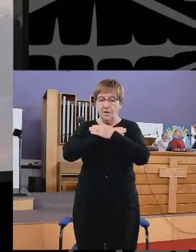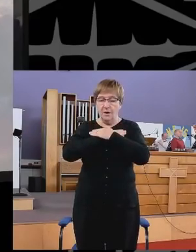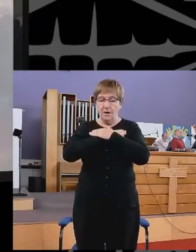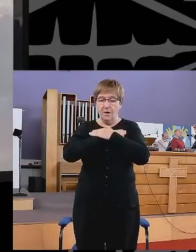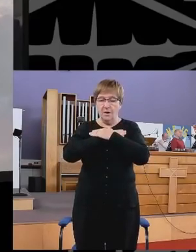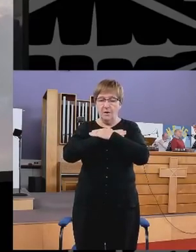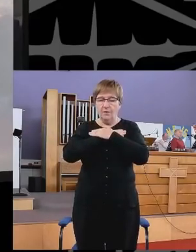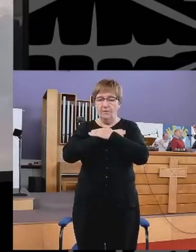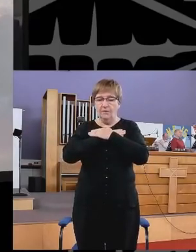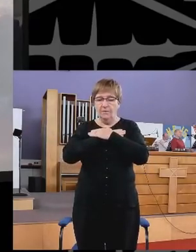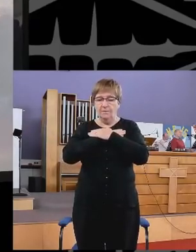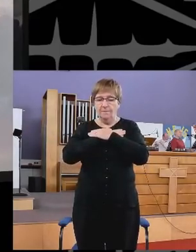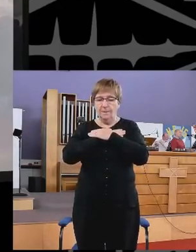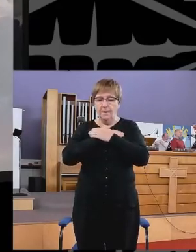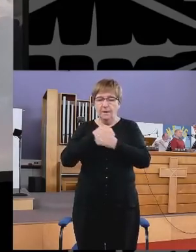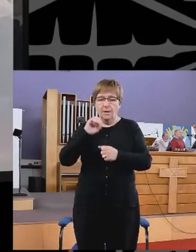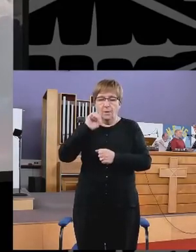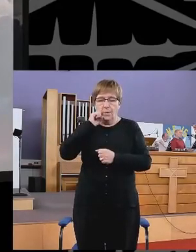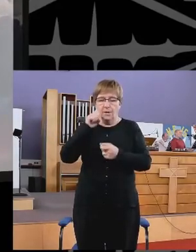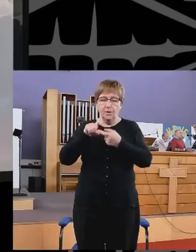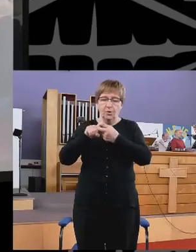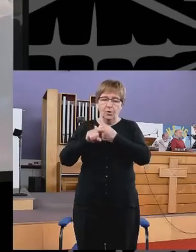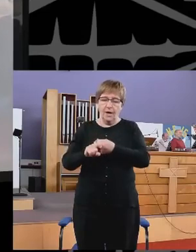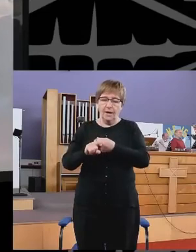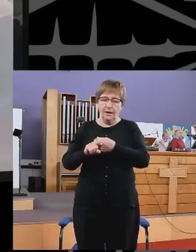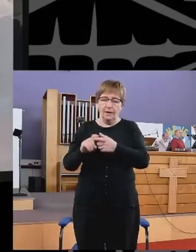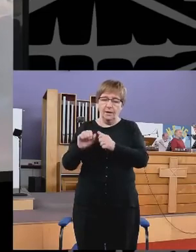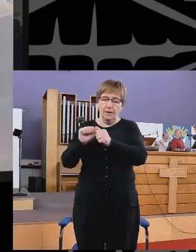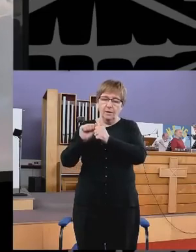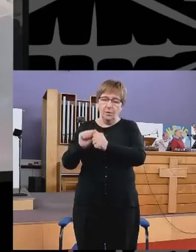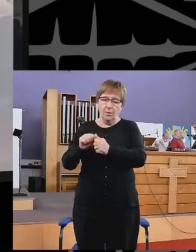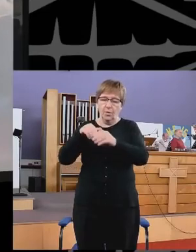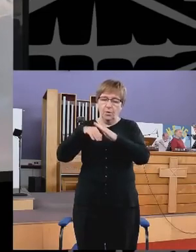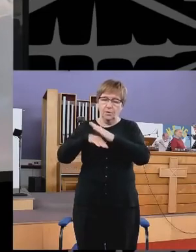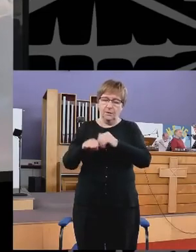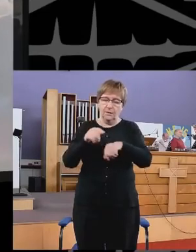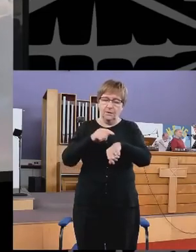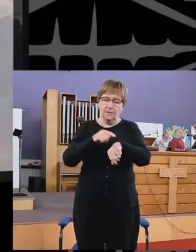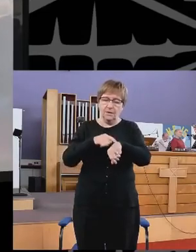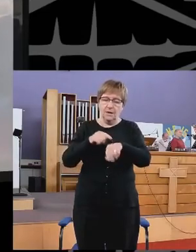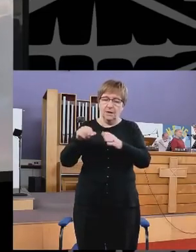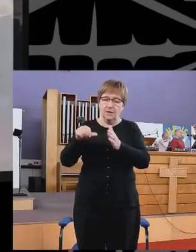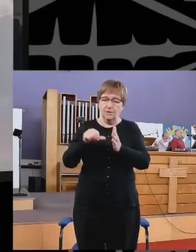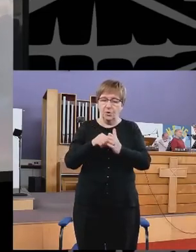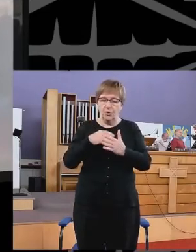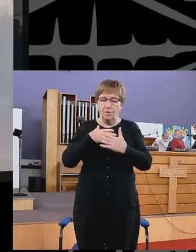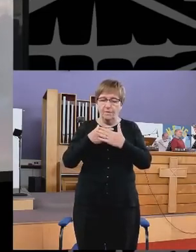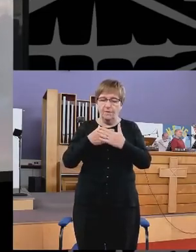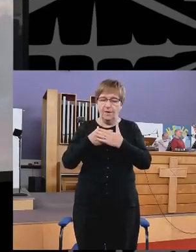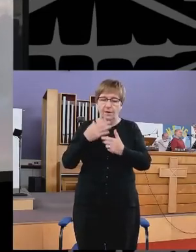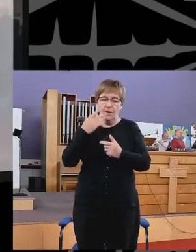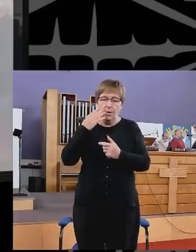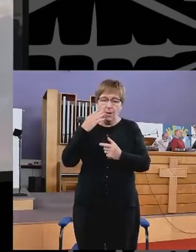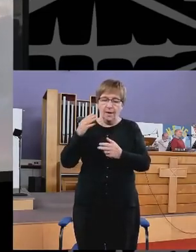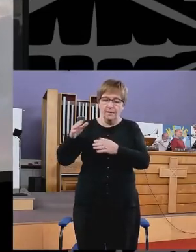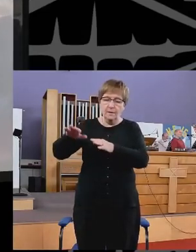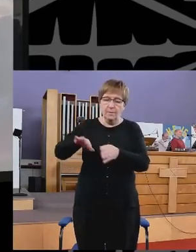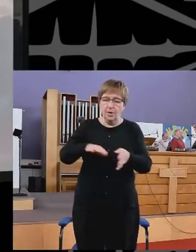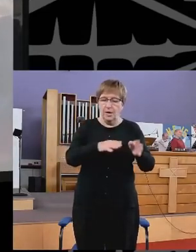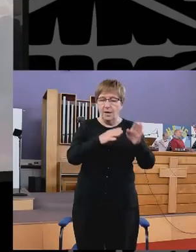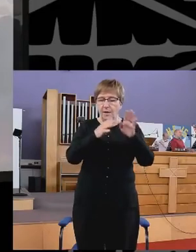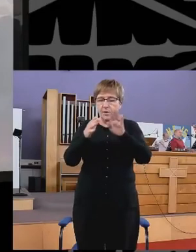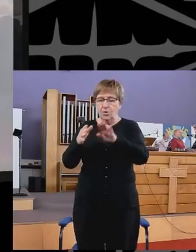arm Will your anger Hold in the strays Of fear When the